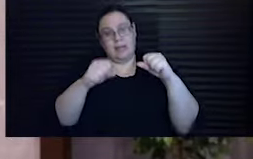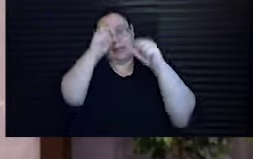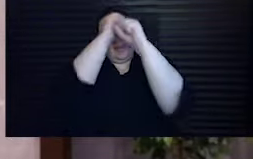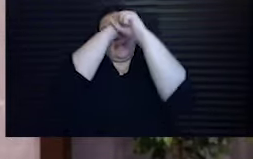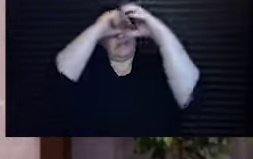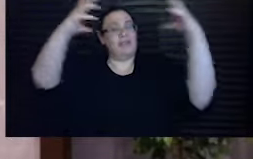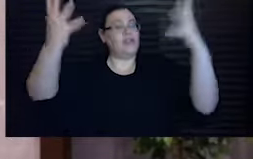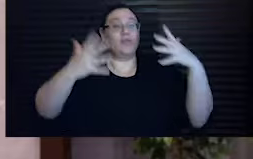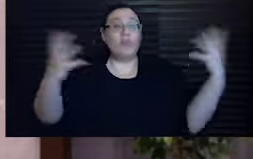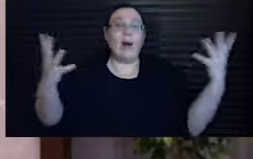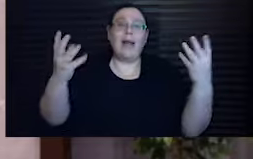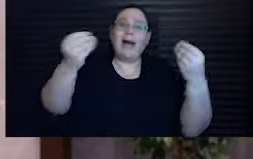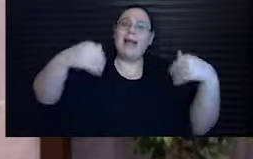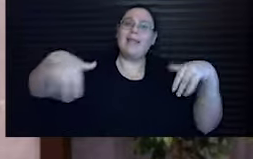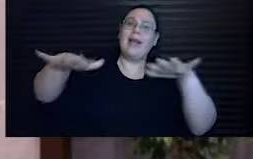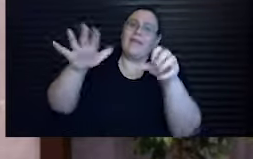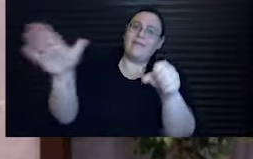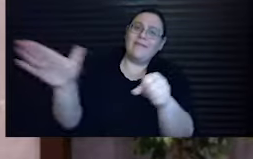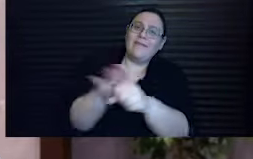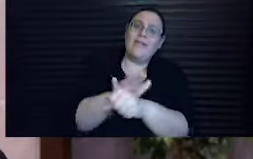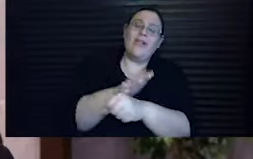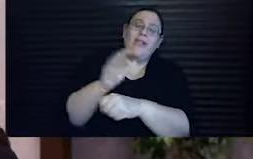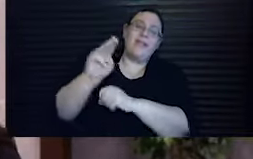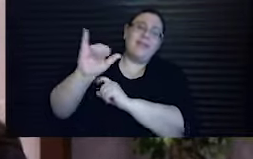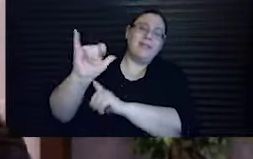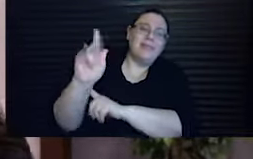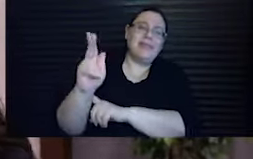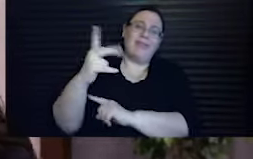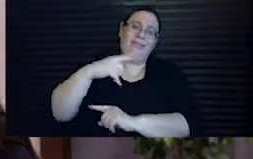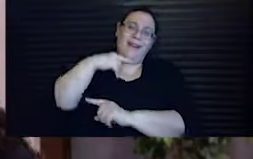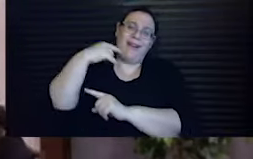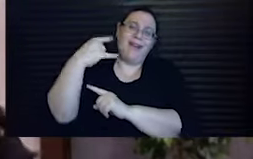flowing with milk and honey that kept them going.